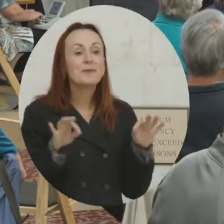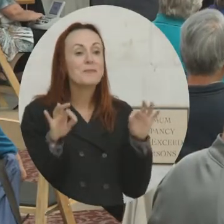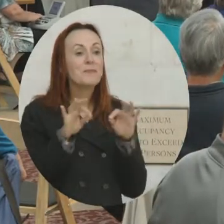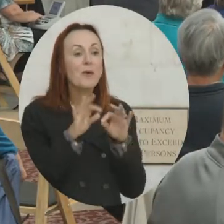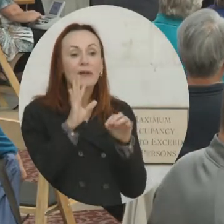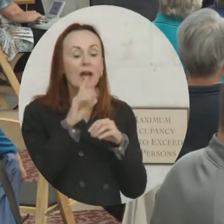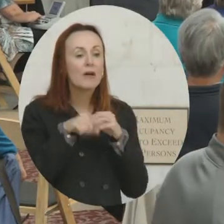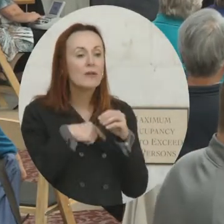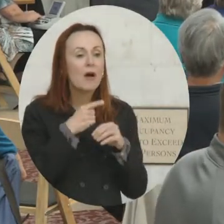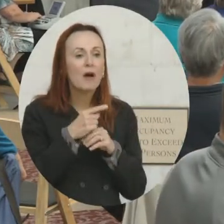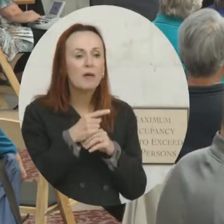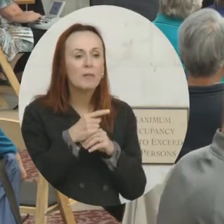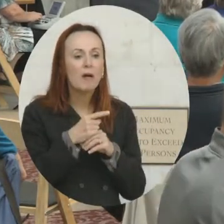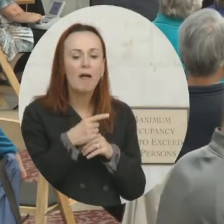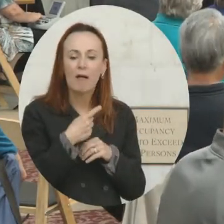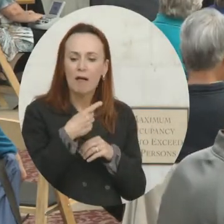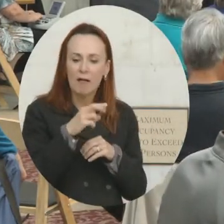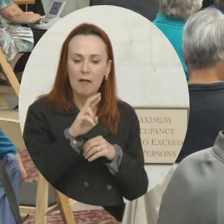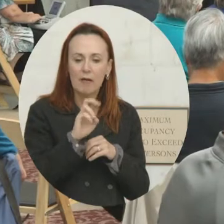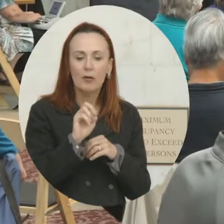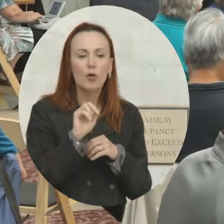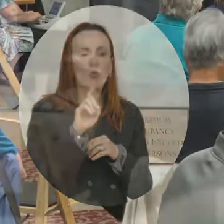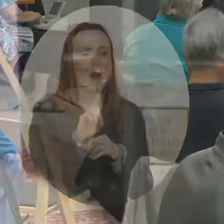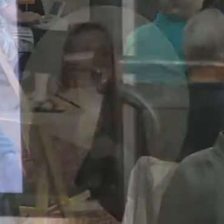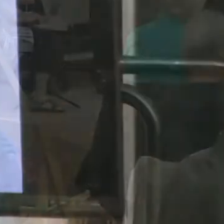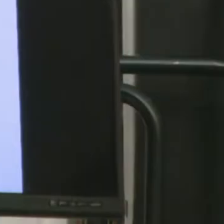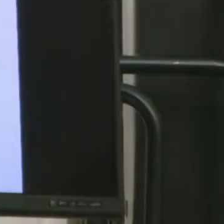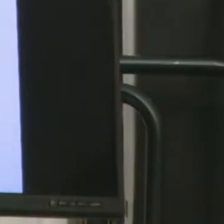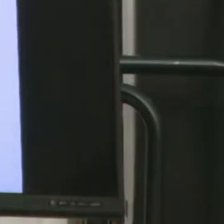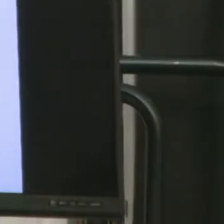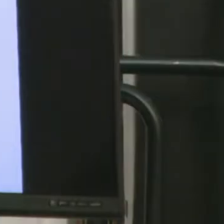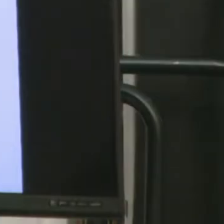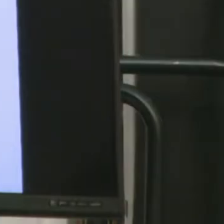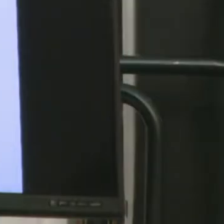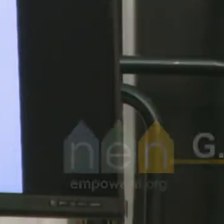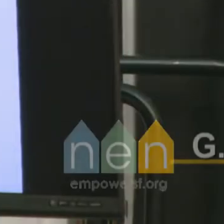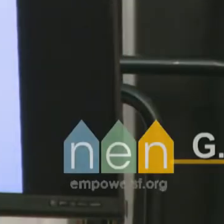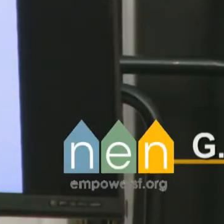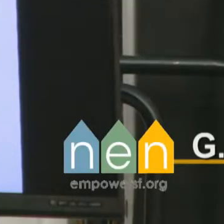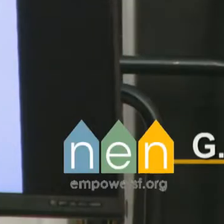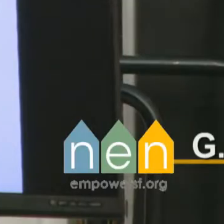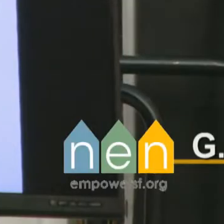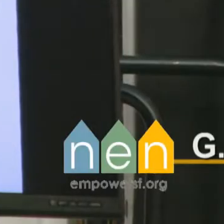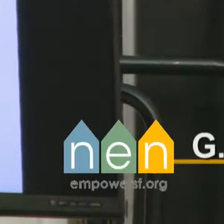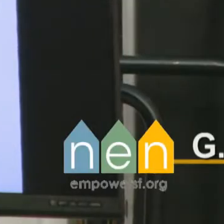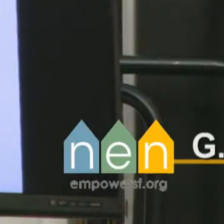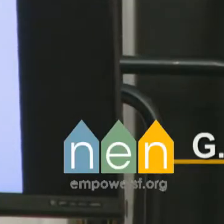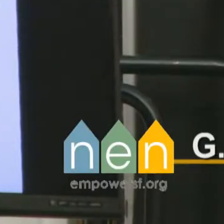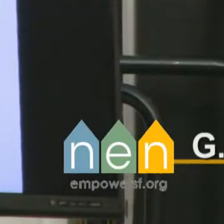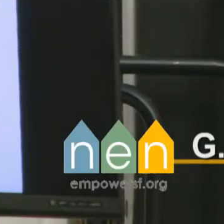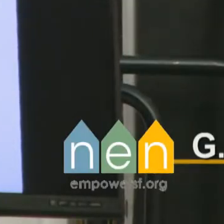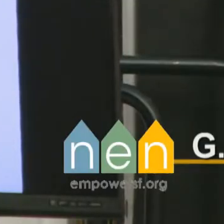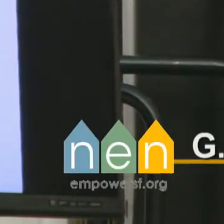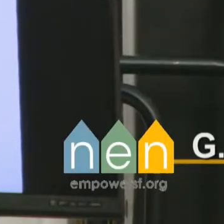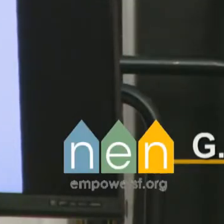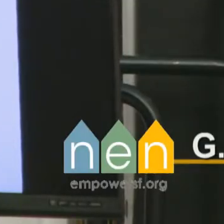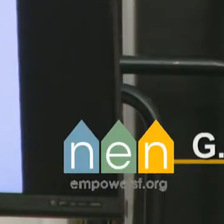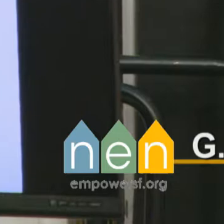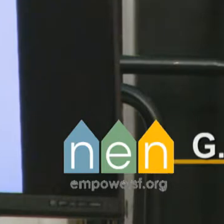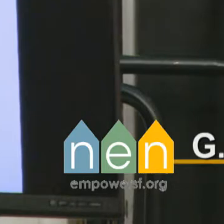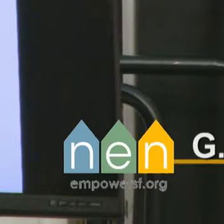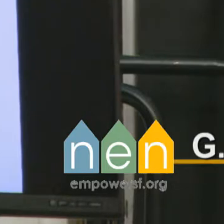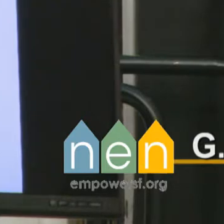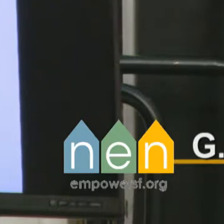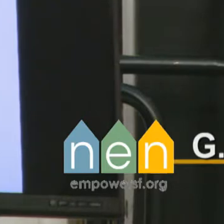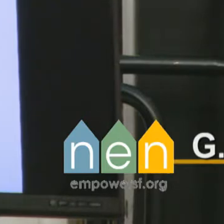to talk about is ground up resiliency. You can't do it without us. You can't do it for us.